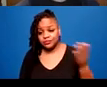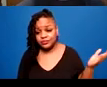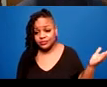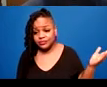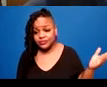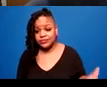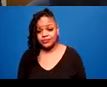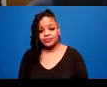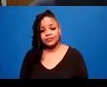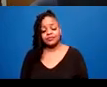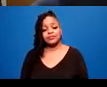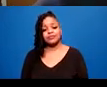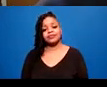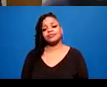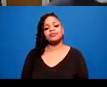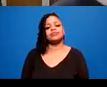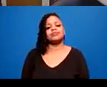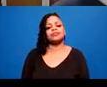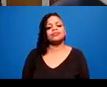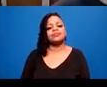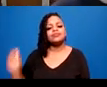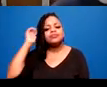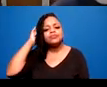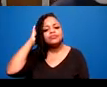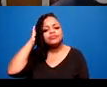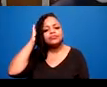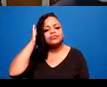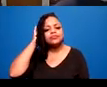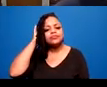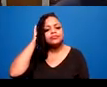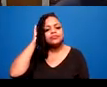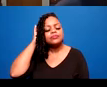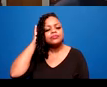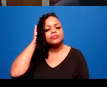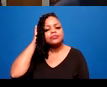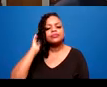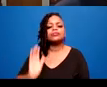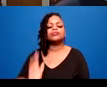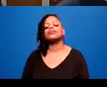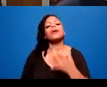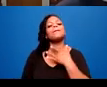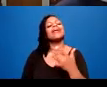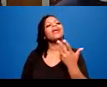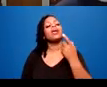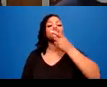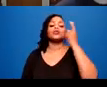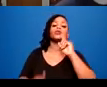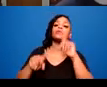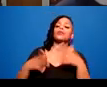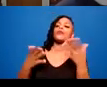So typically trauma responses fit under these three categories.